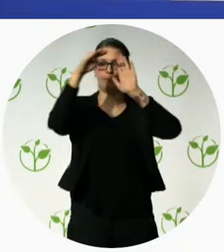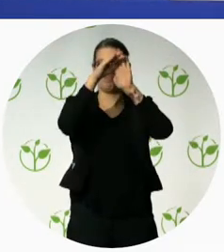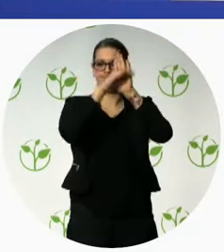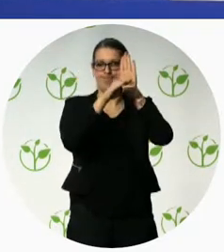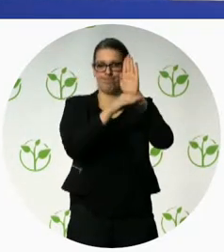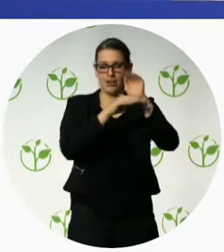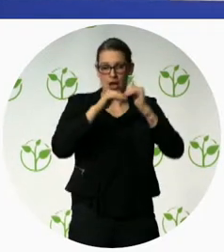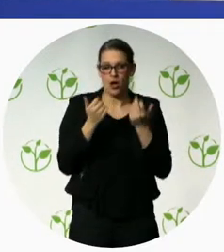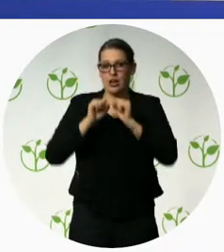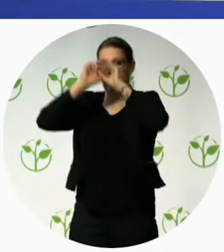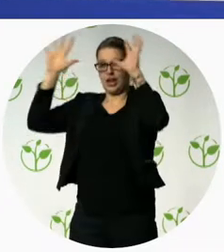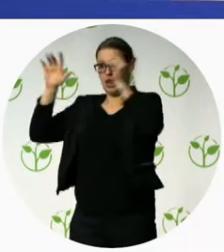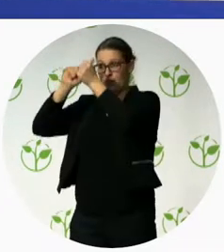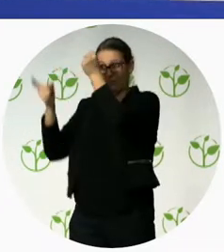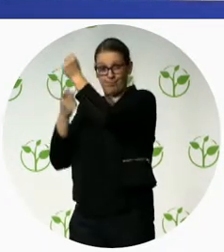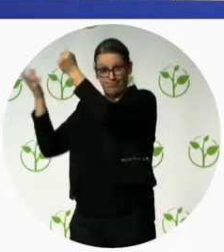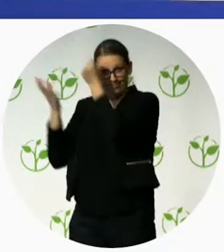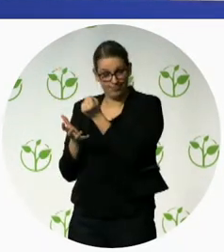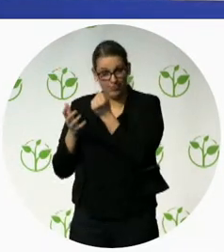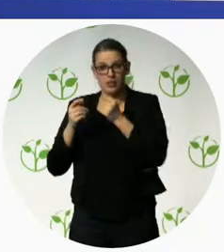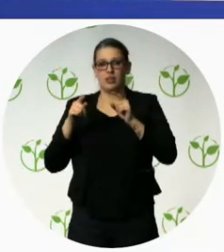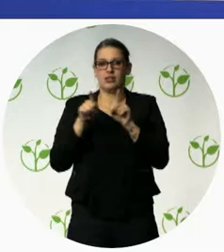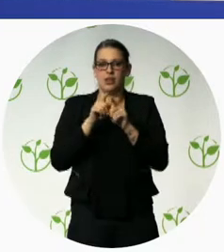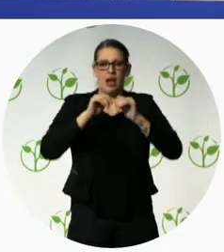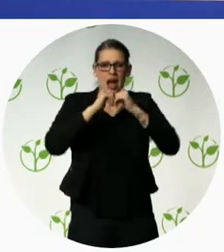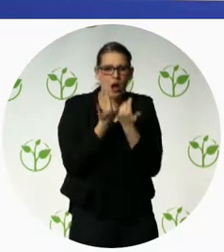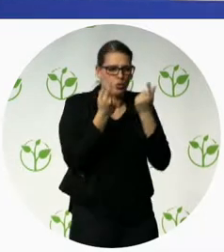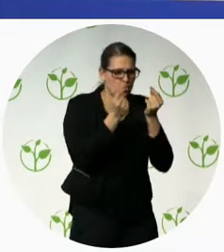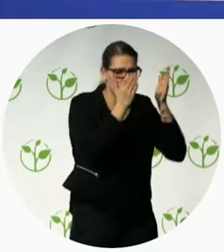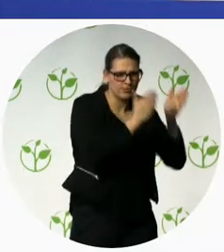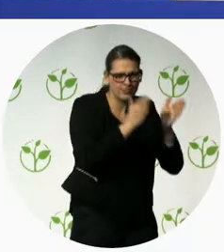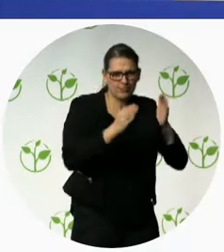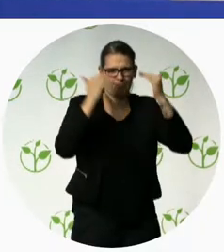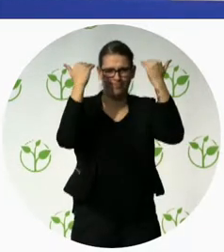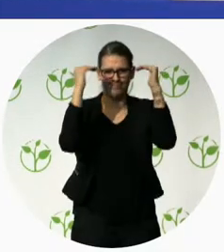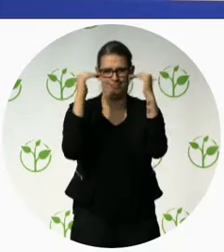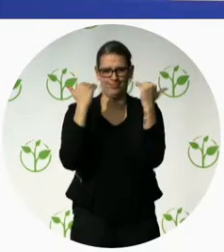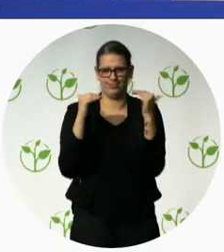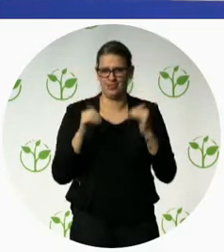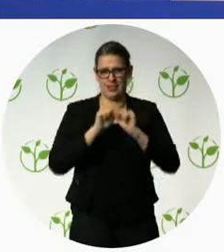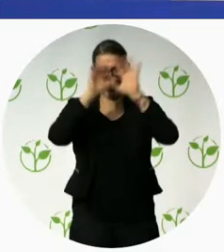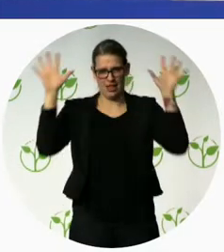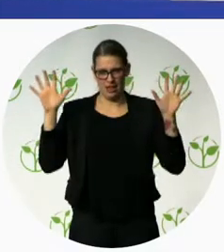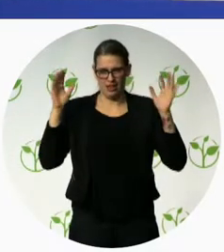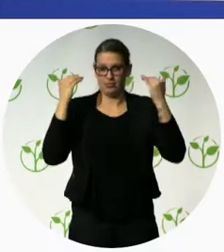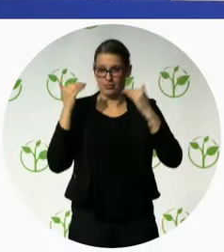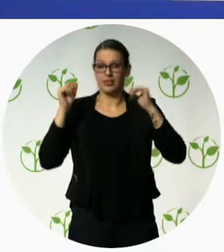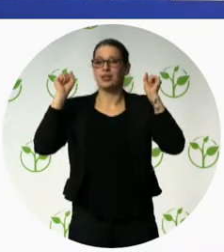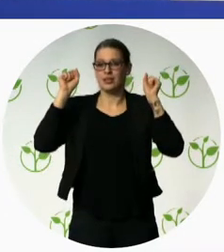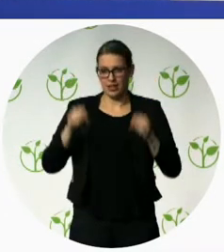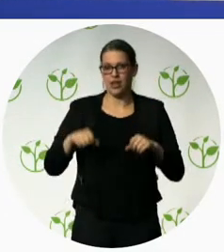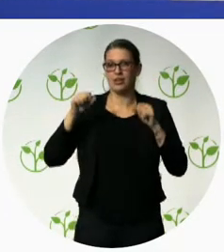country it should be clearly owned by the national authorities if not it will not work and finally